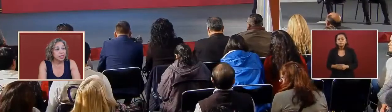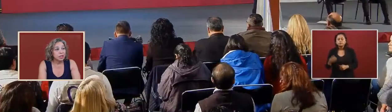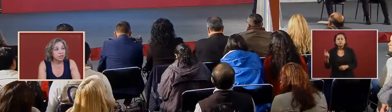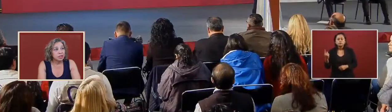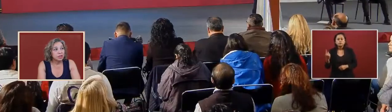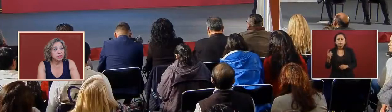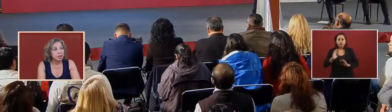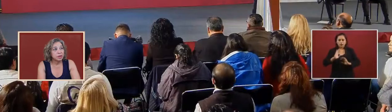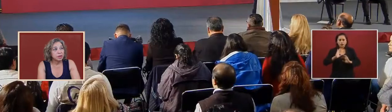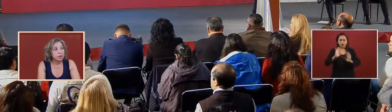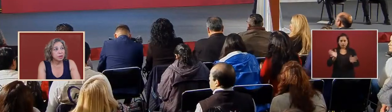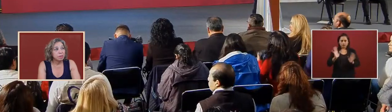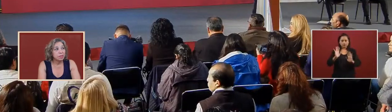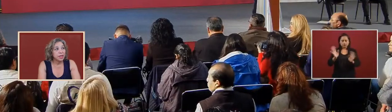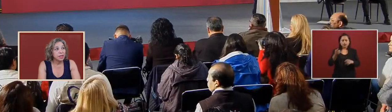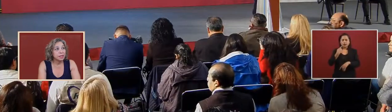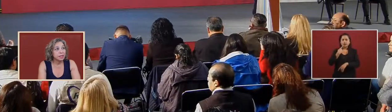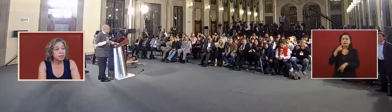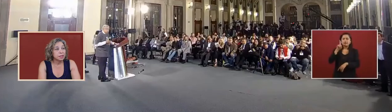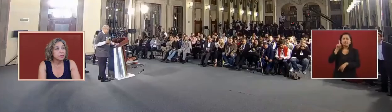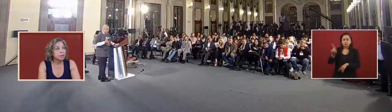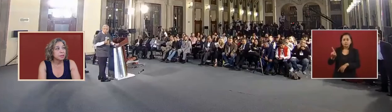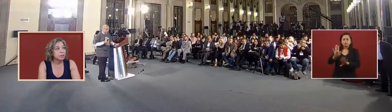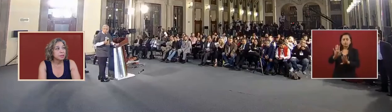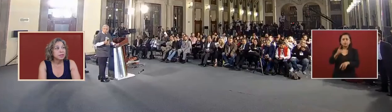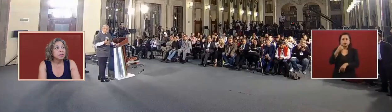so is there complaints